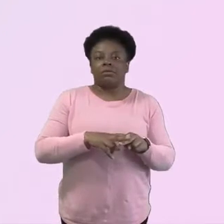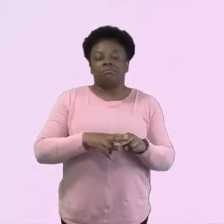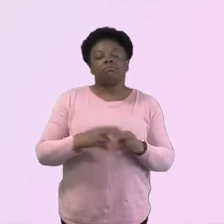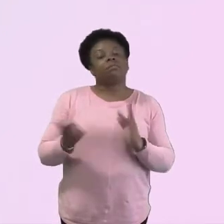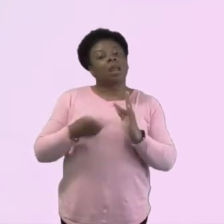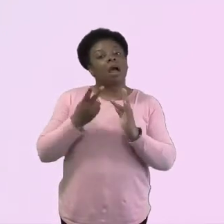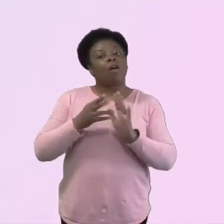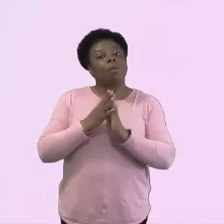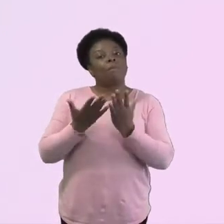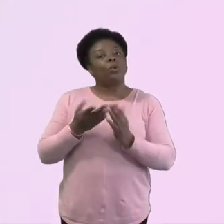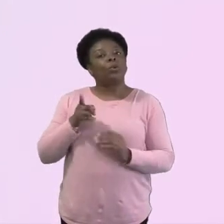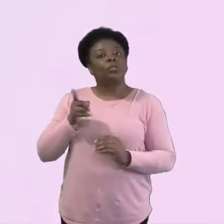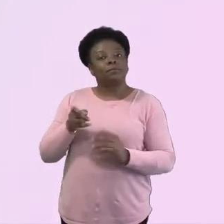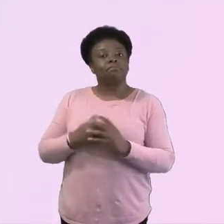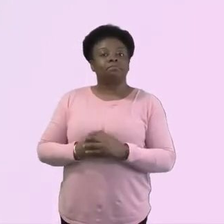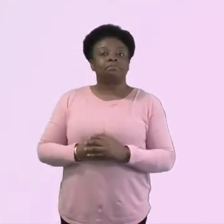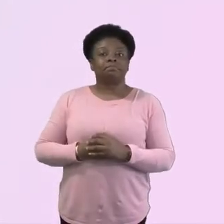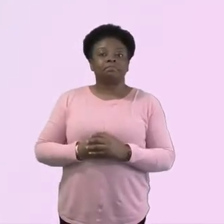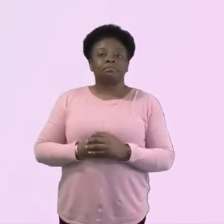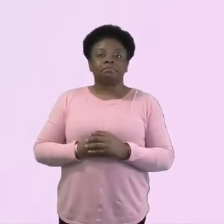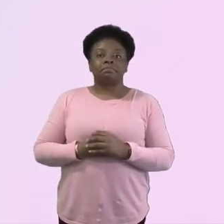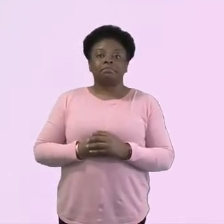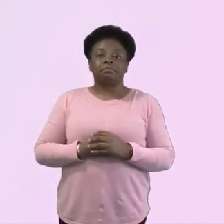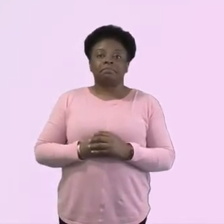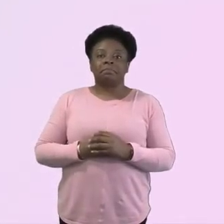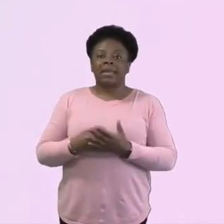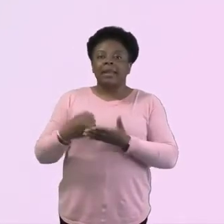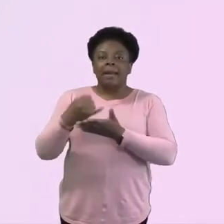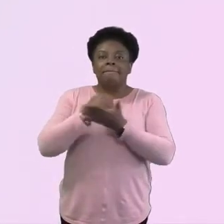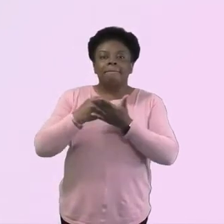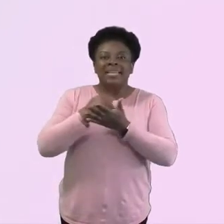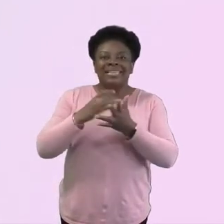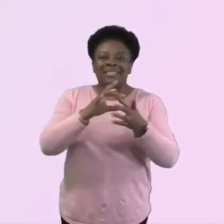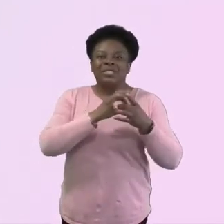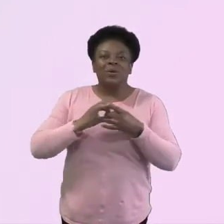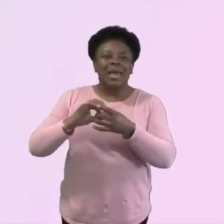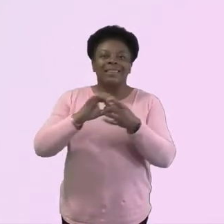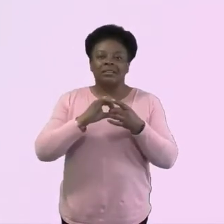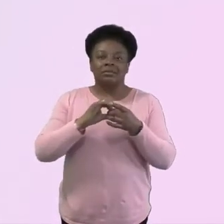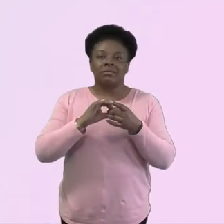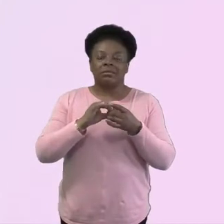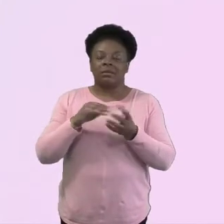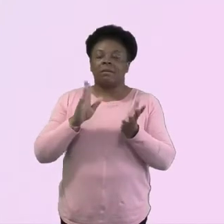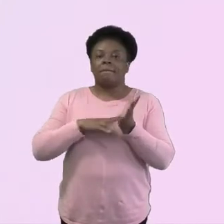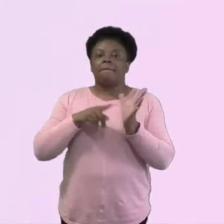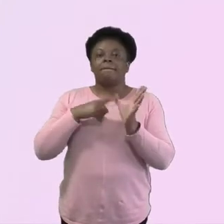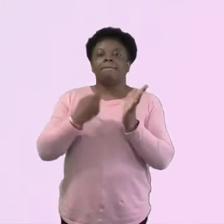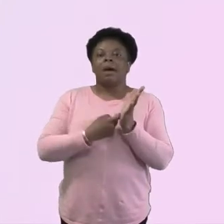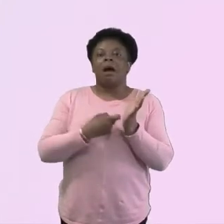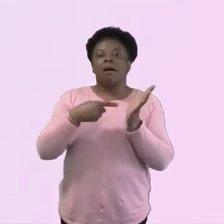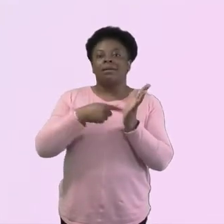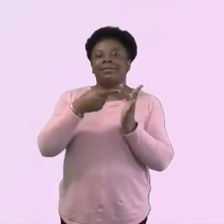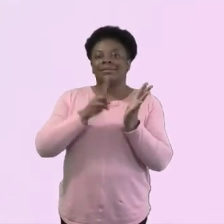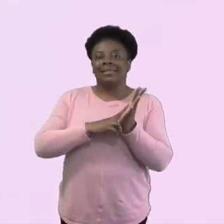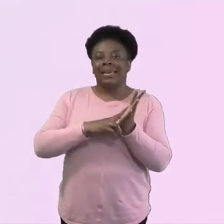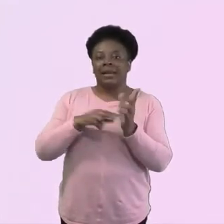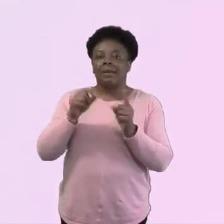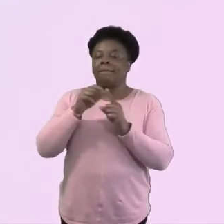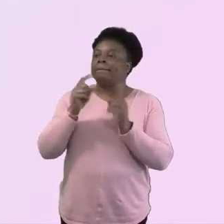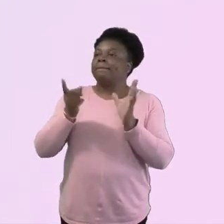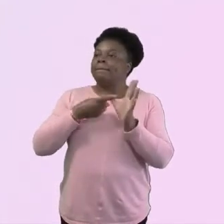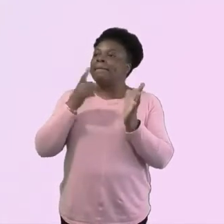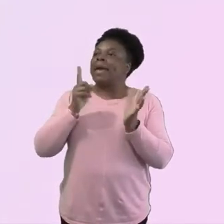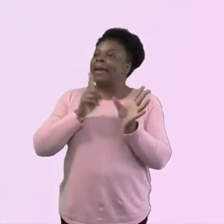BRF Messy Church, and it's called Messy Togetherness by Martin Payne. And it just explores the whole